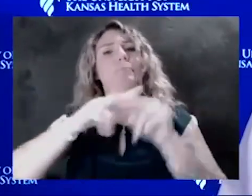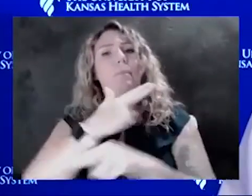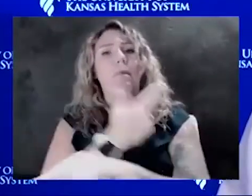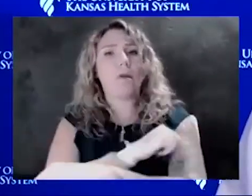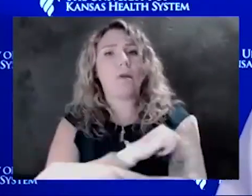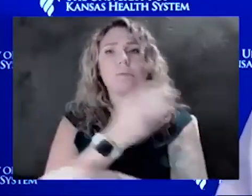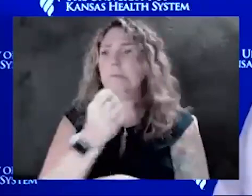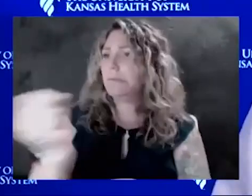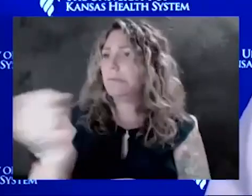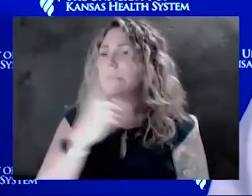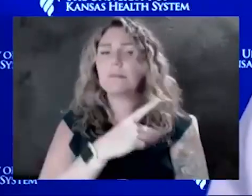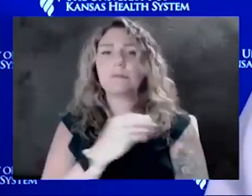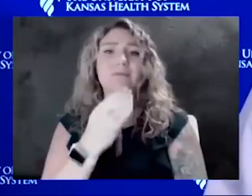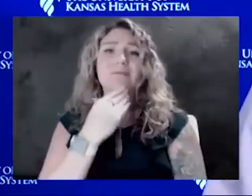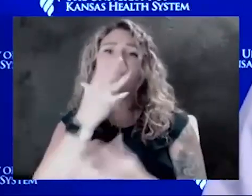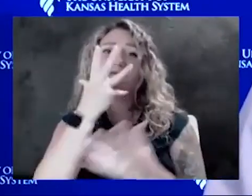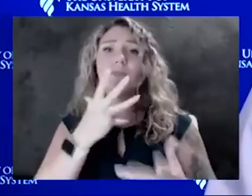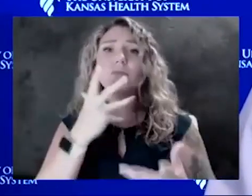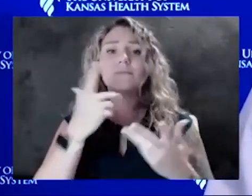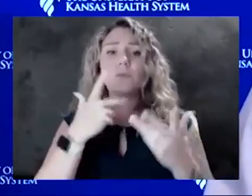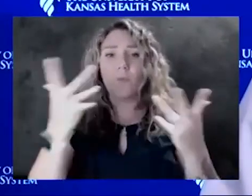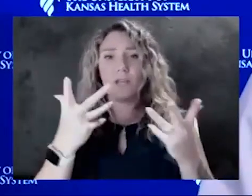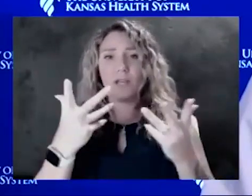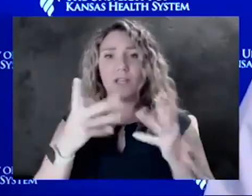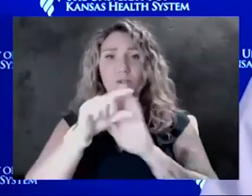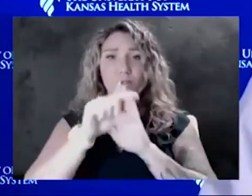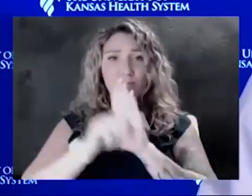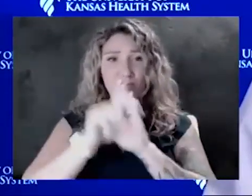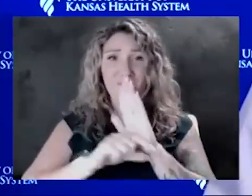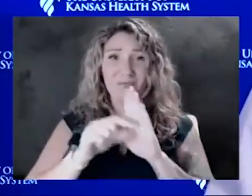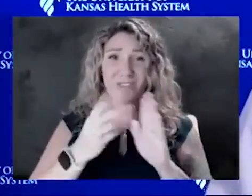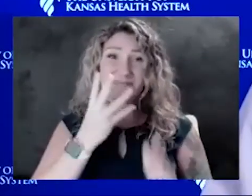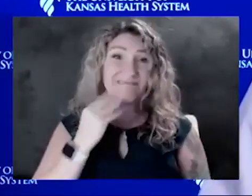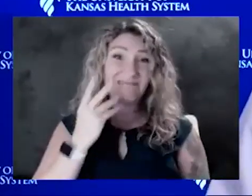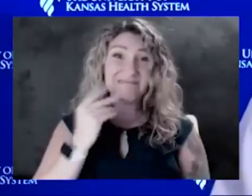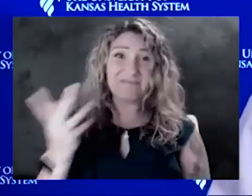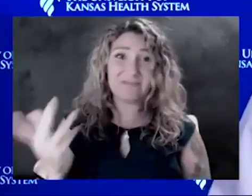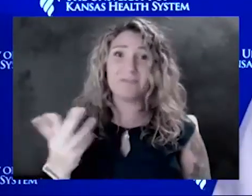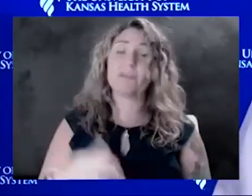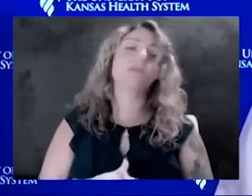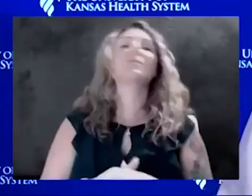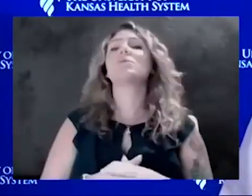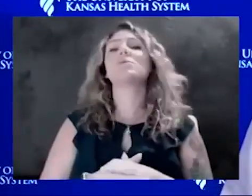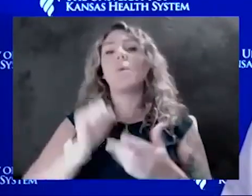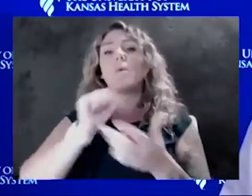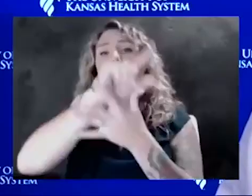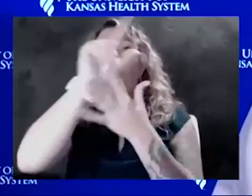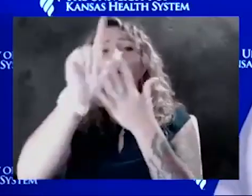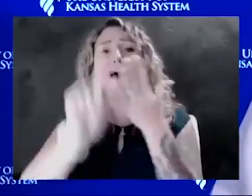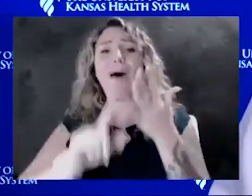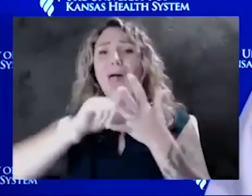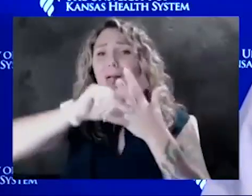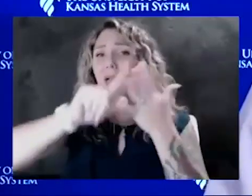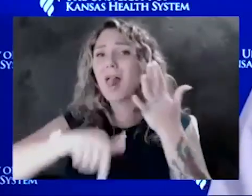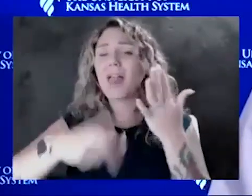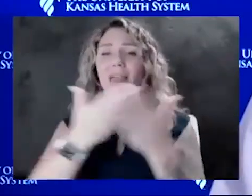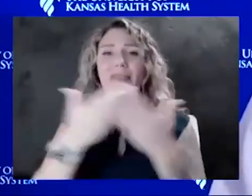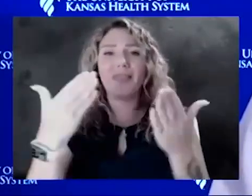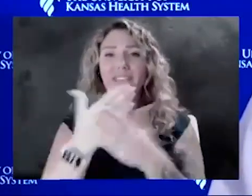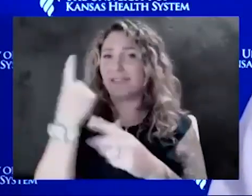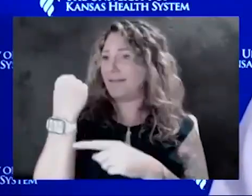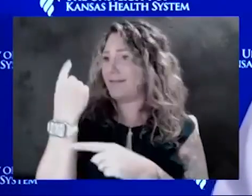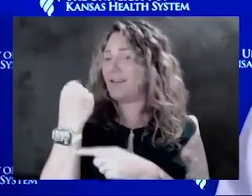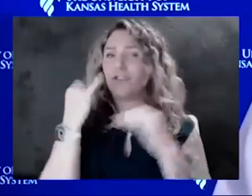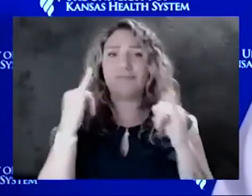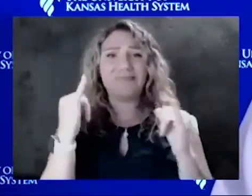And unfortunately, what Springfield had to go through as well. So doing all of those things, doing the things that were done last year in the schools to keep the